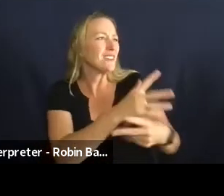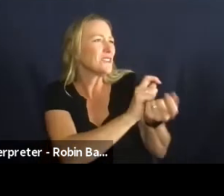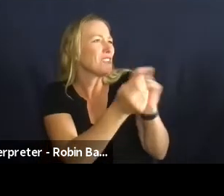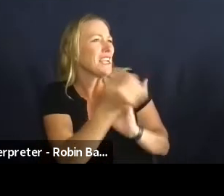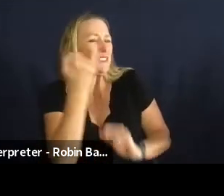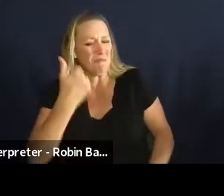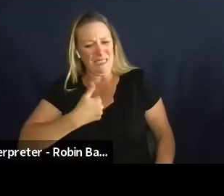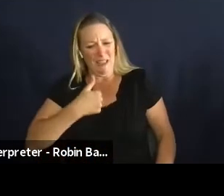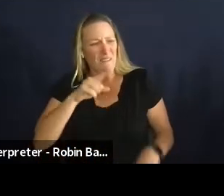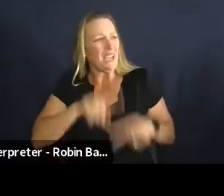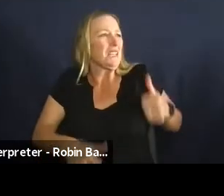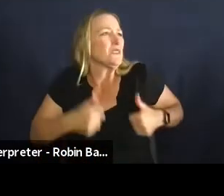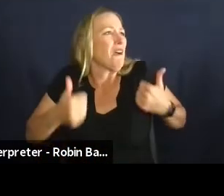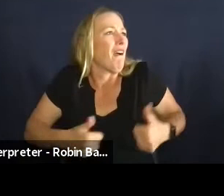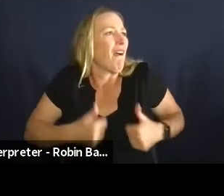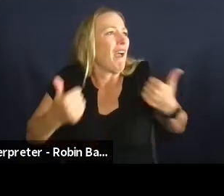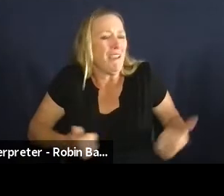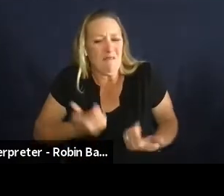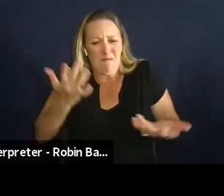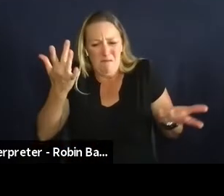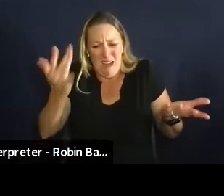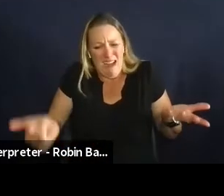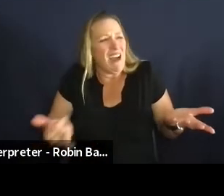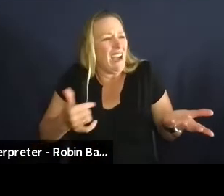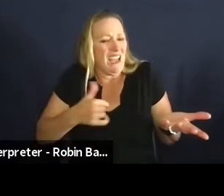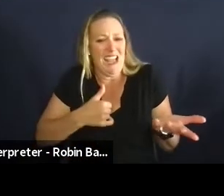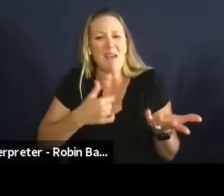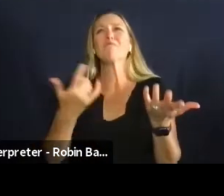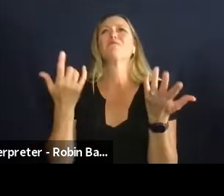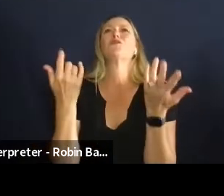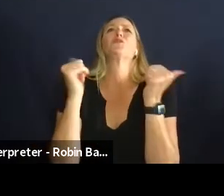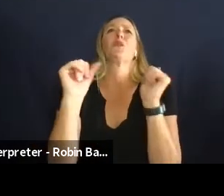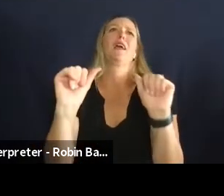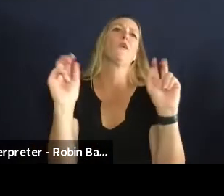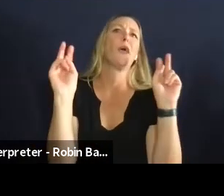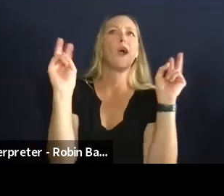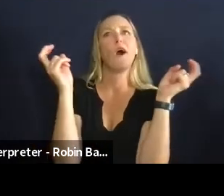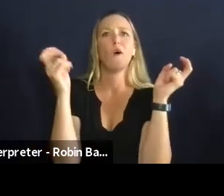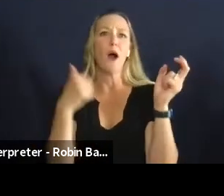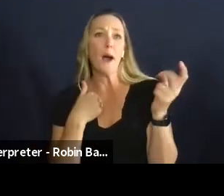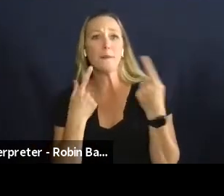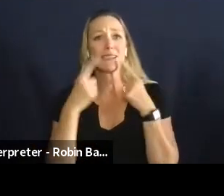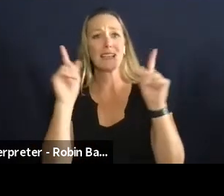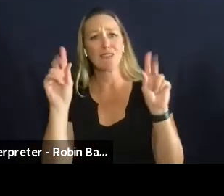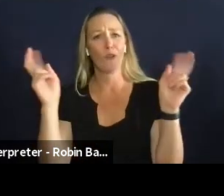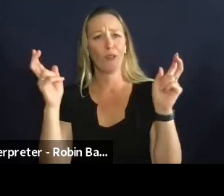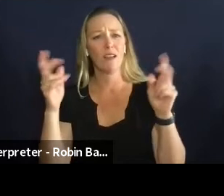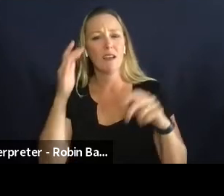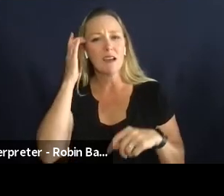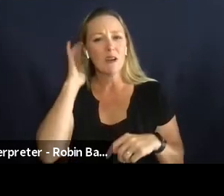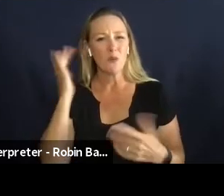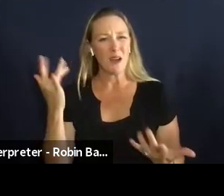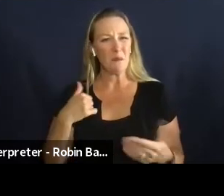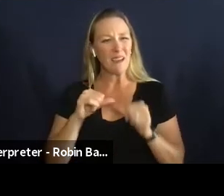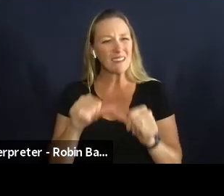you know survive myself and i can barely sort of you know say that i'm quote unquote successful so i guess you know i